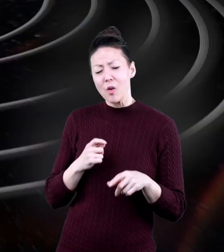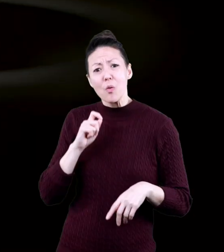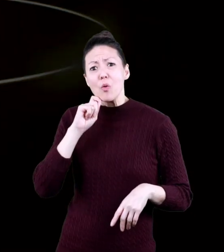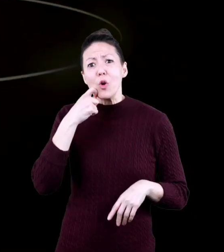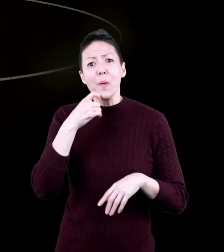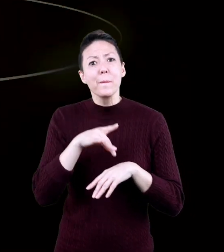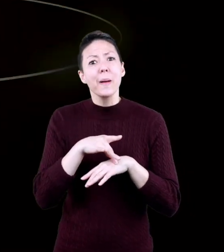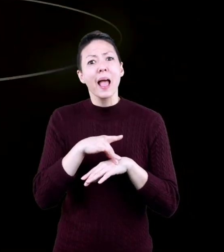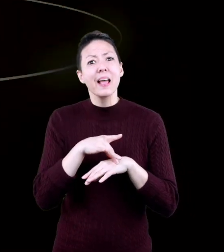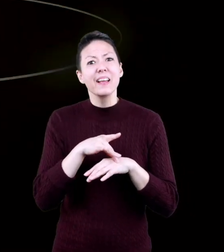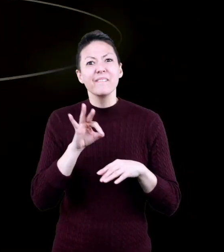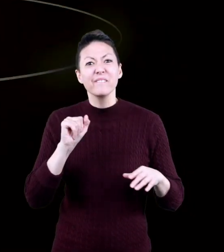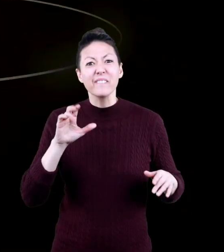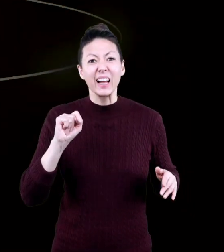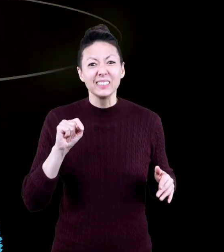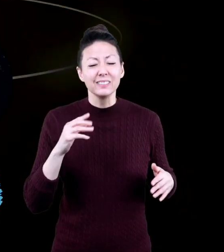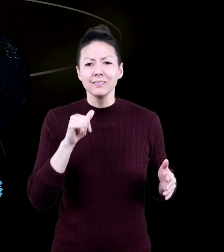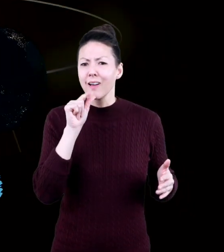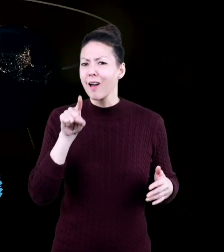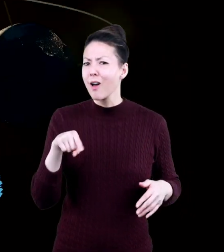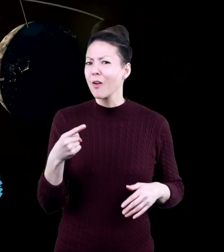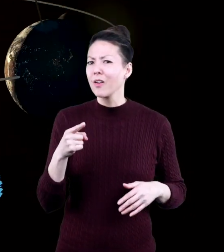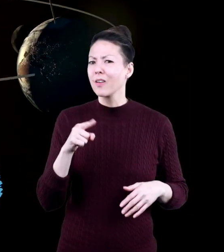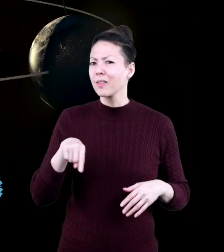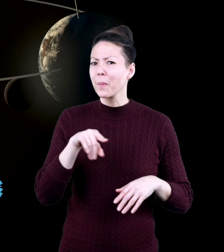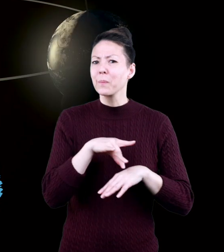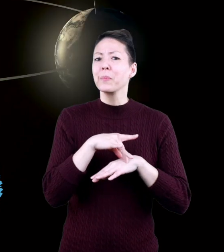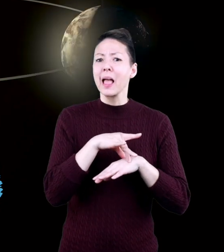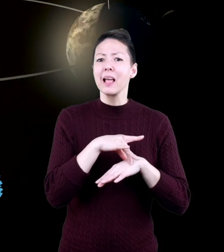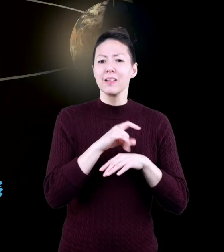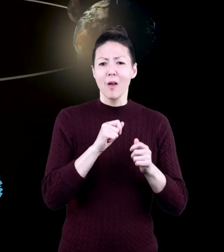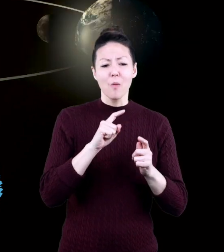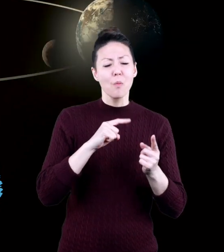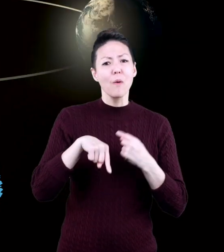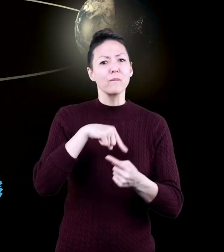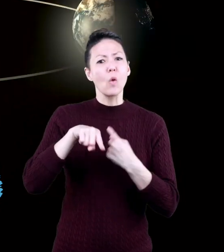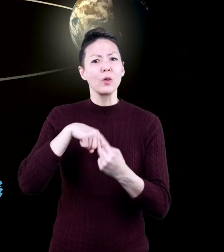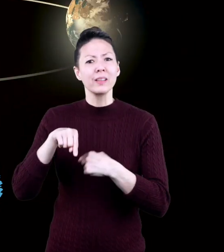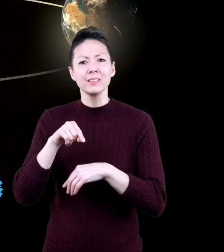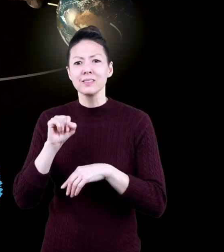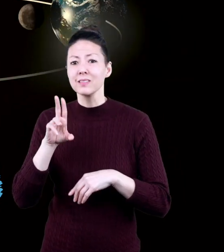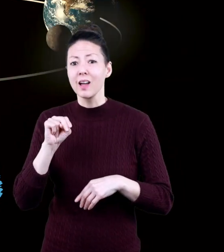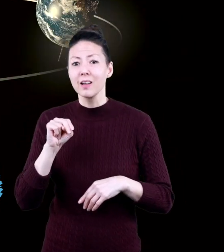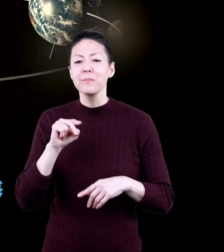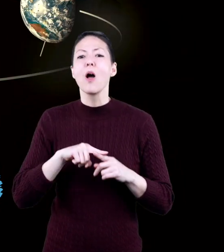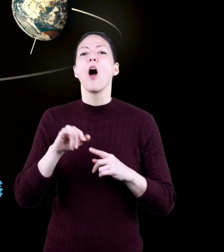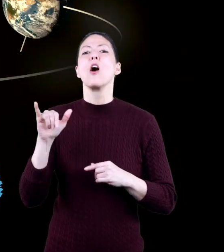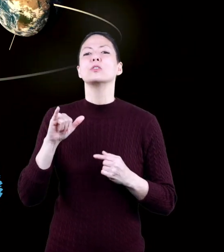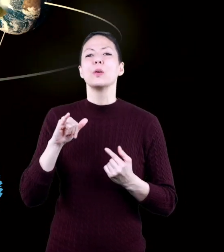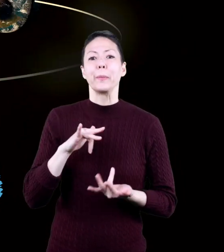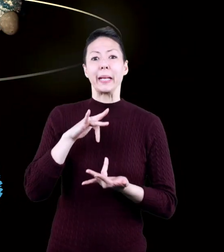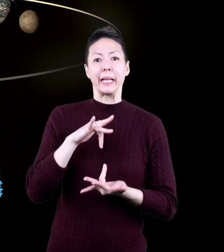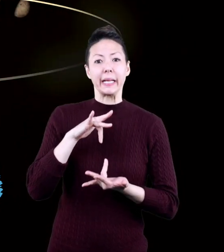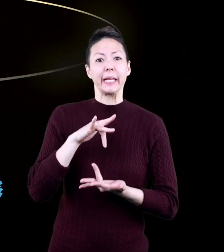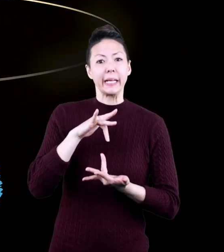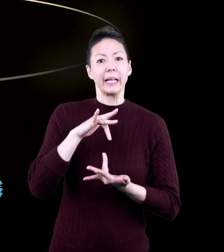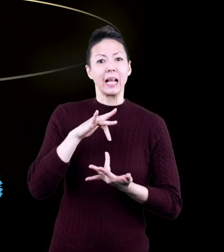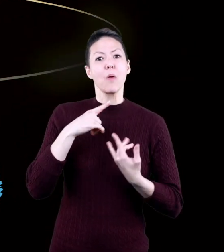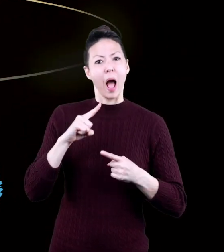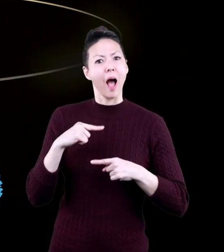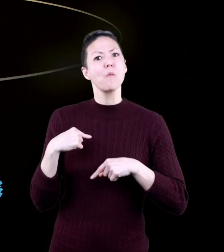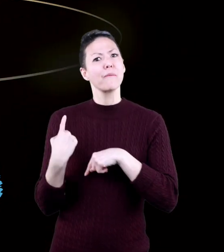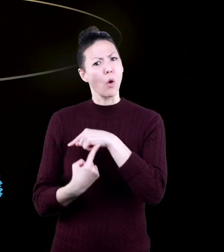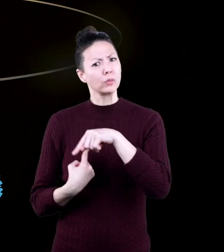Cool planet fact! Not only do the planets revolve around the sun, but they also spin